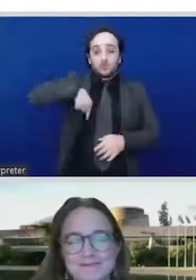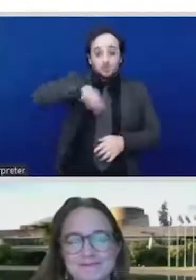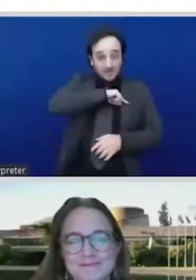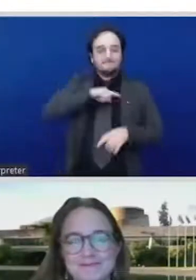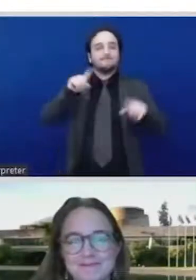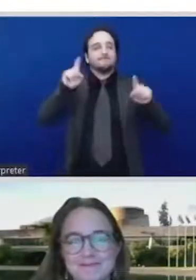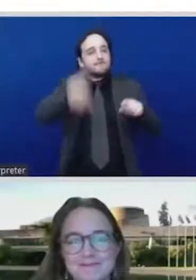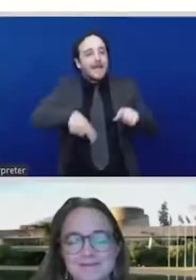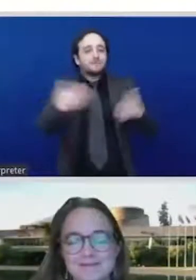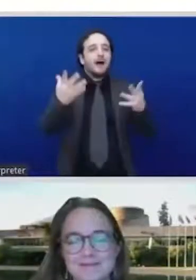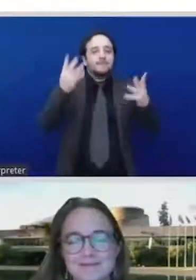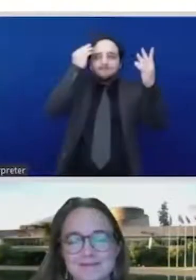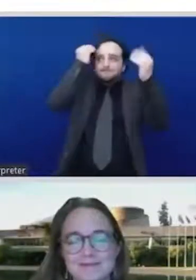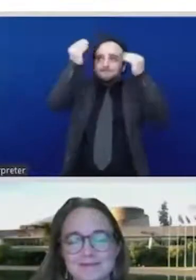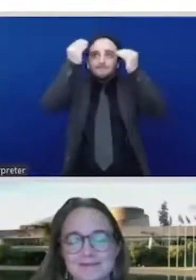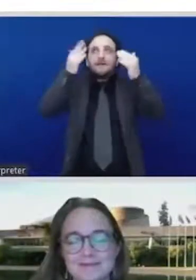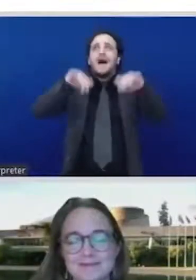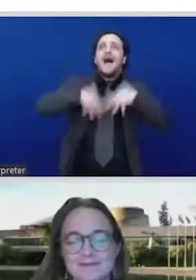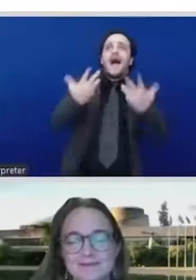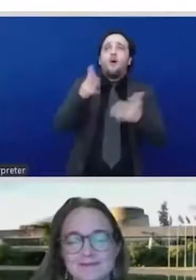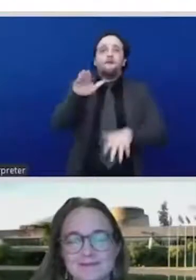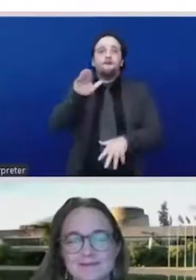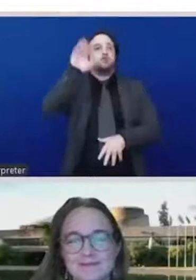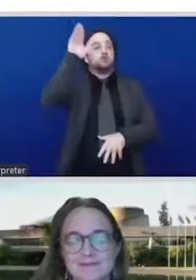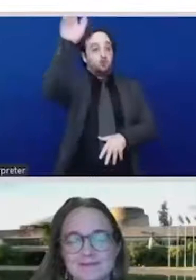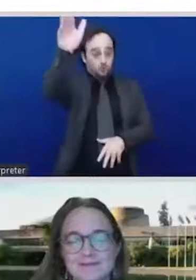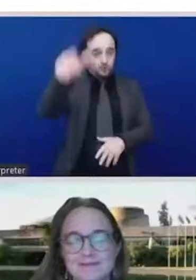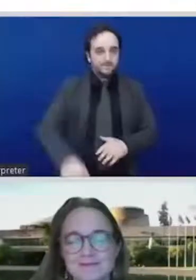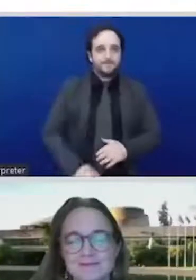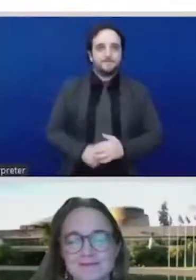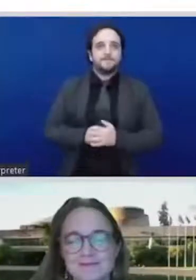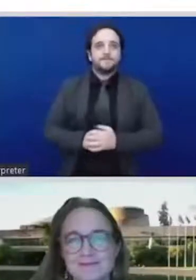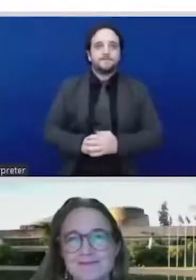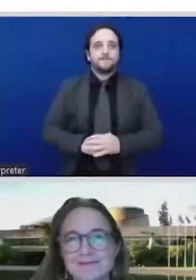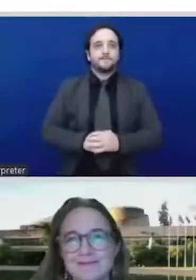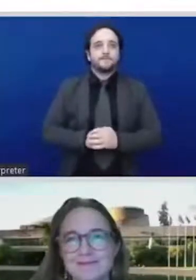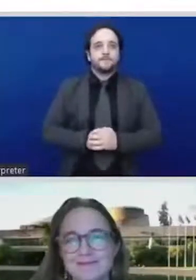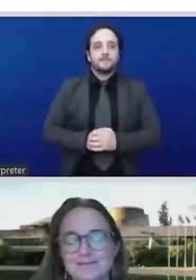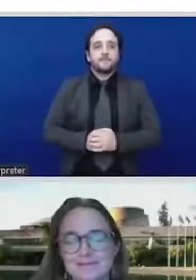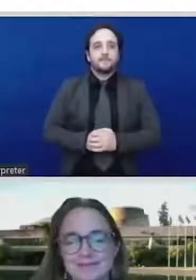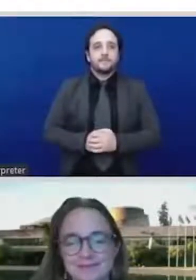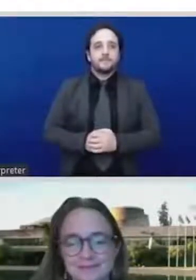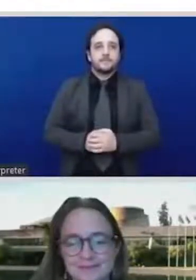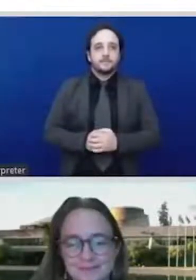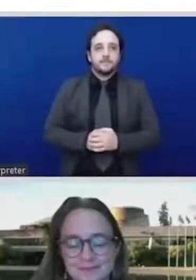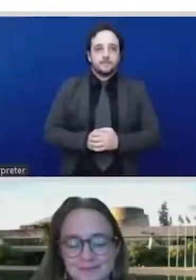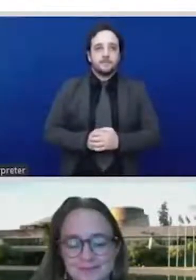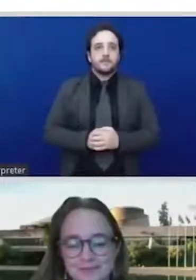also a friend and has also been for long following these debates,